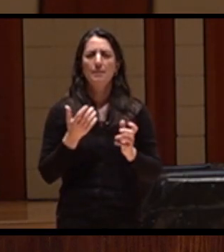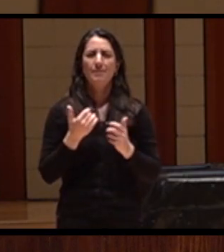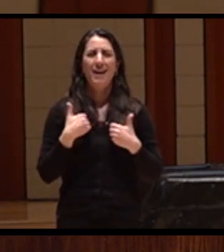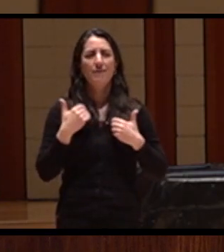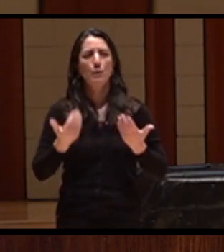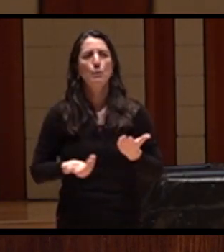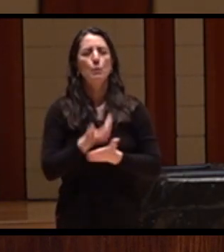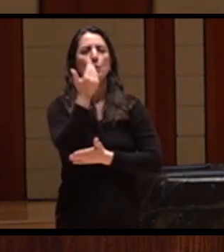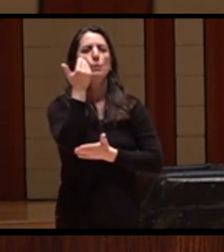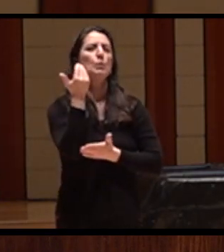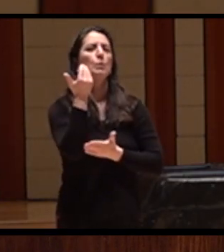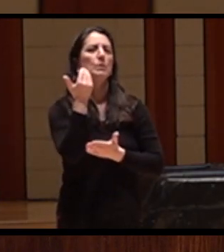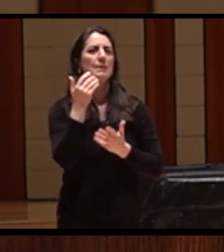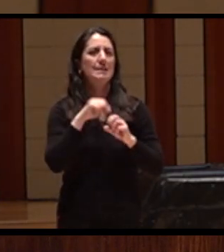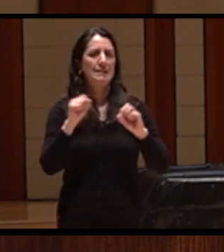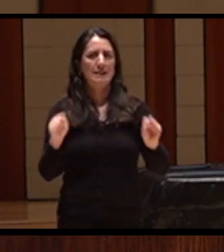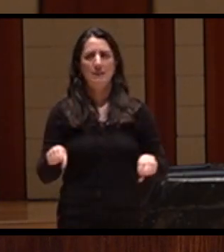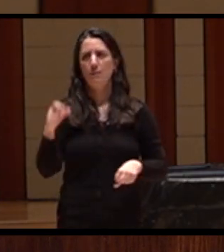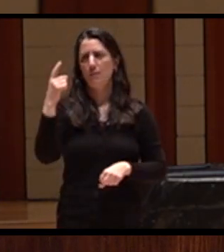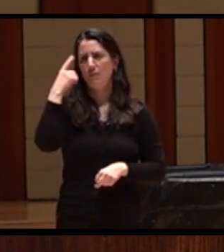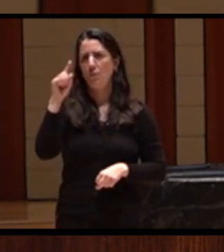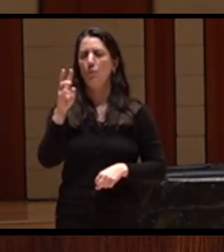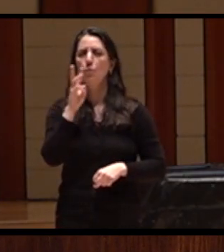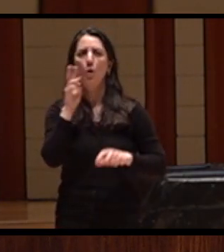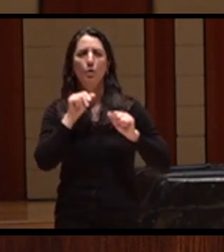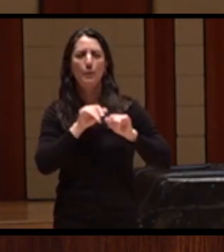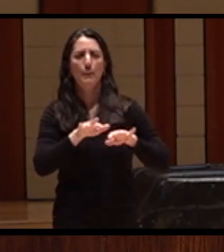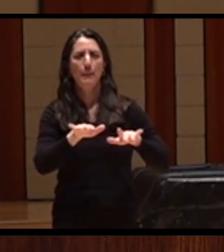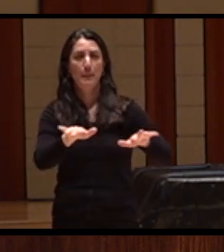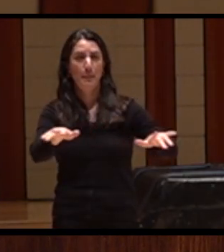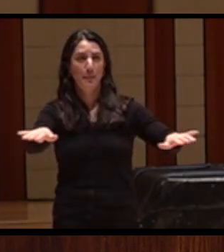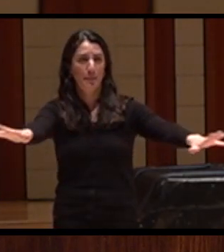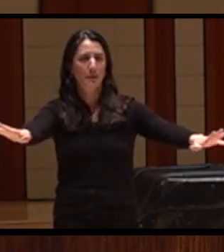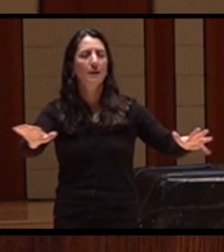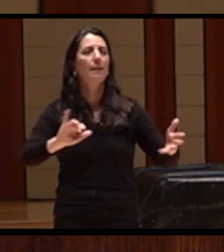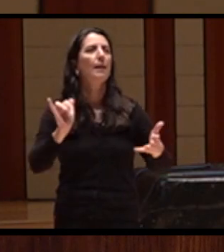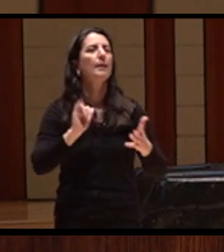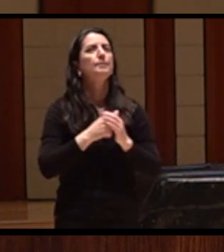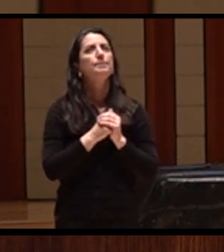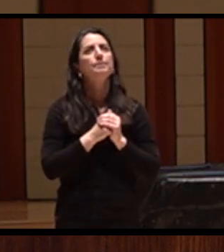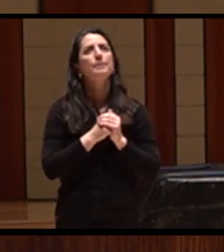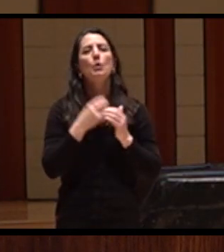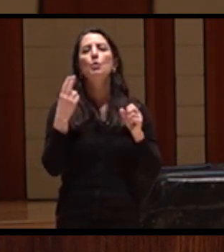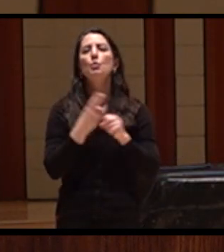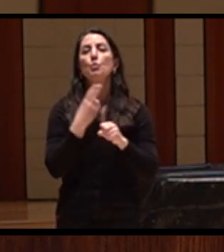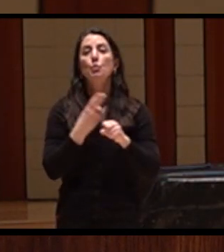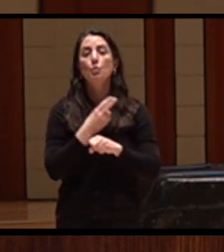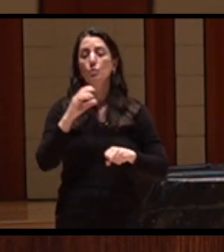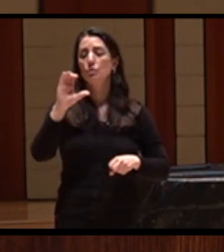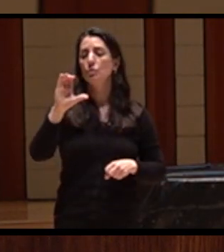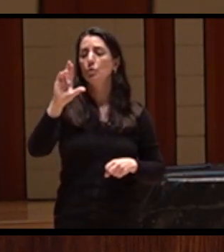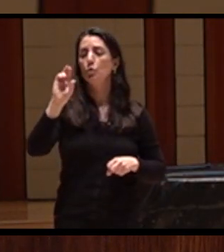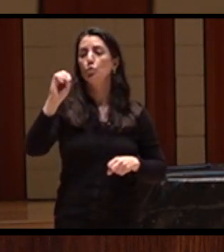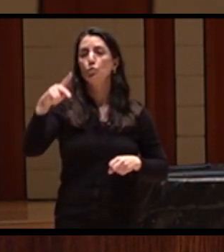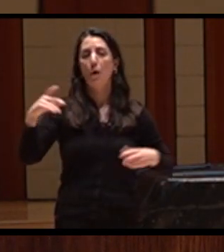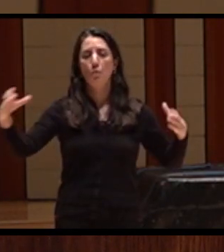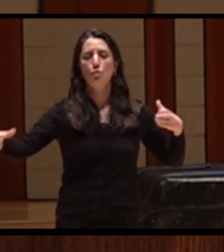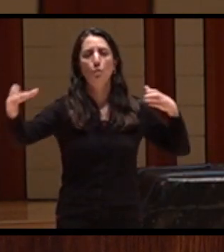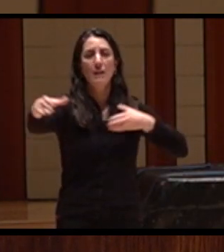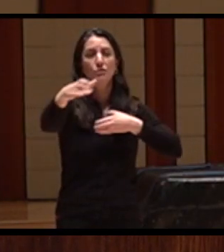newer ideas like crop rotation or even planting crops that use less water.